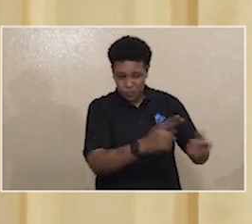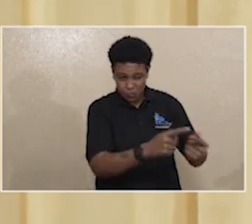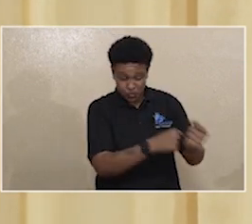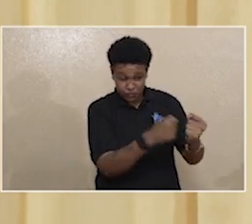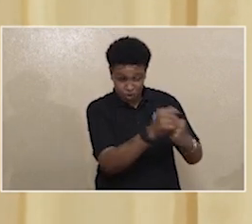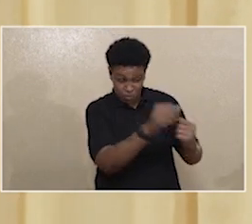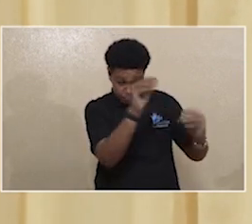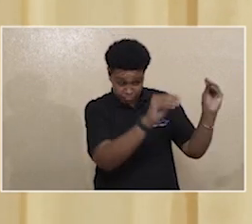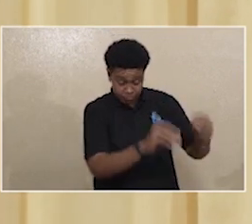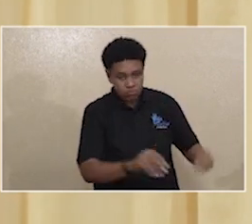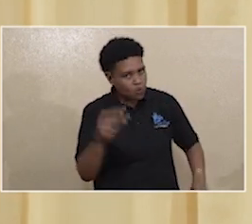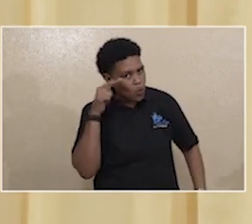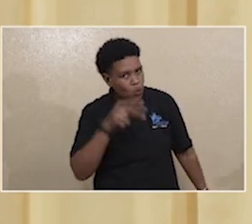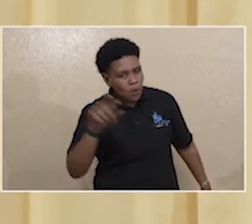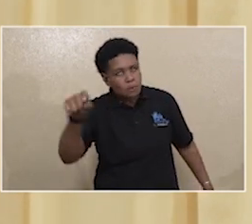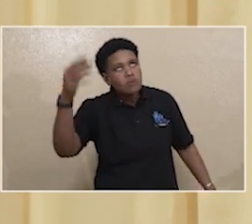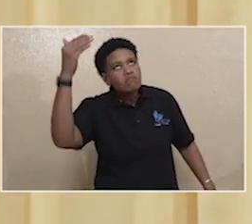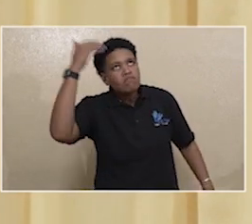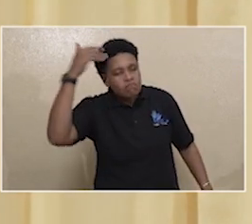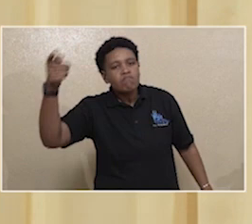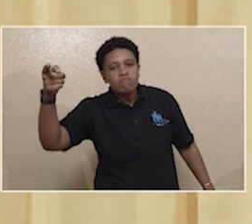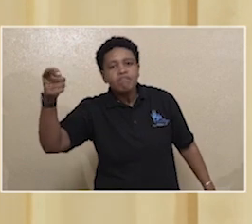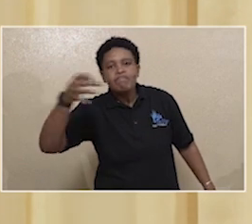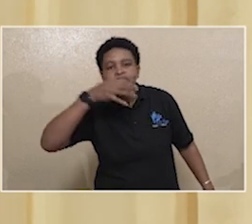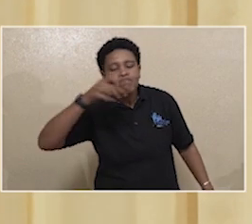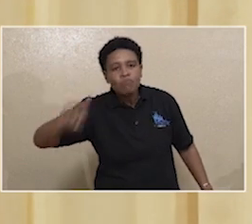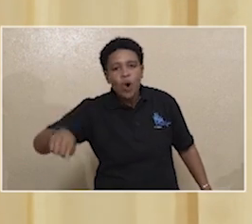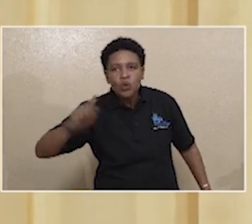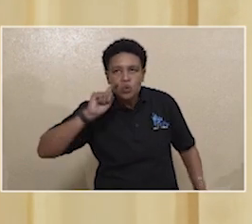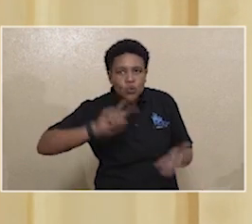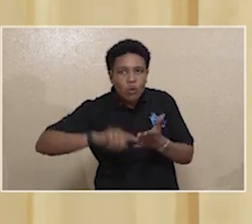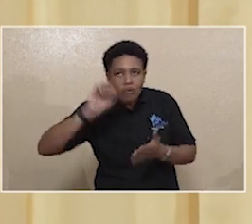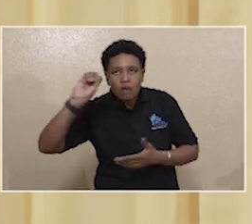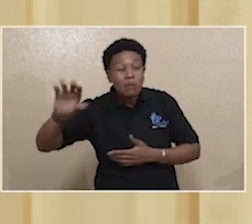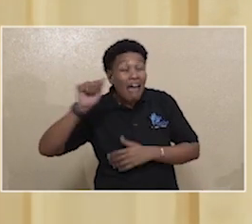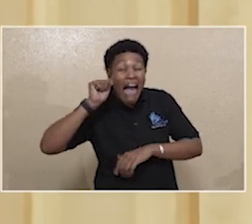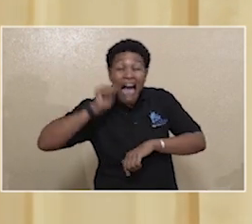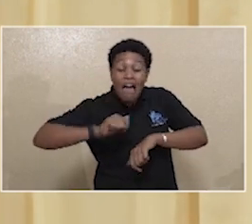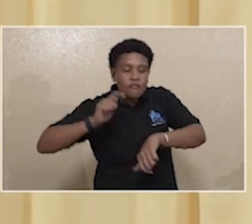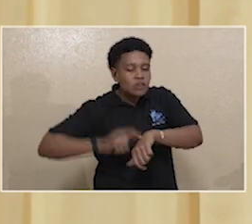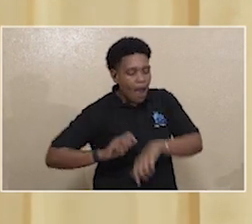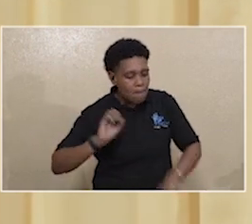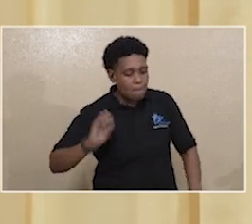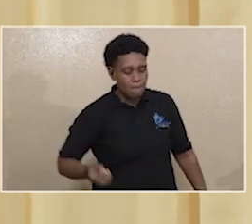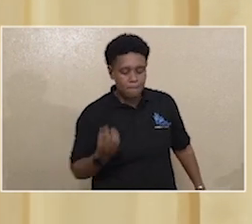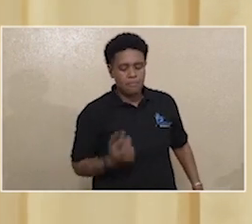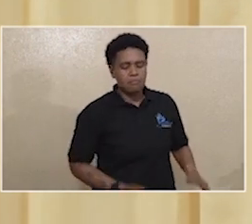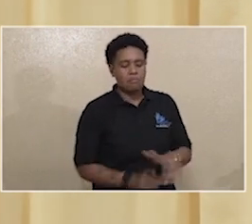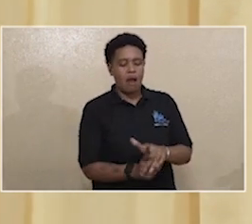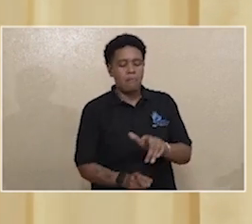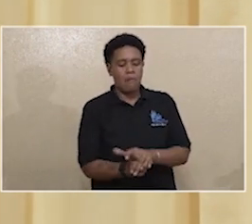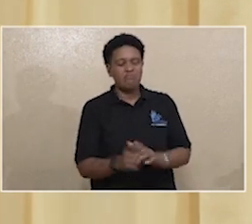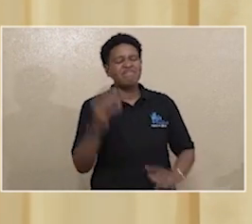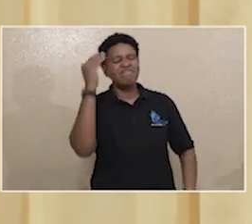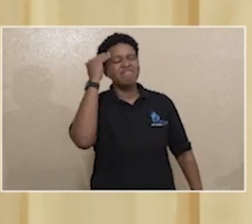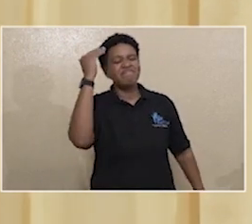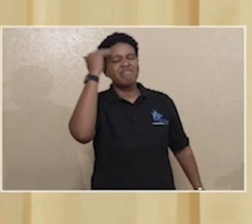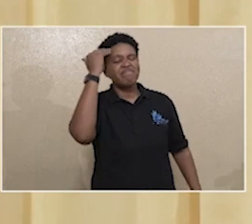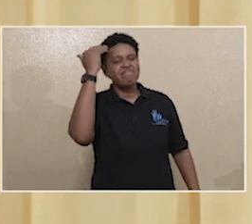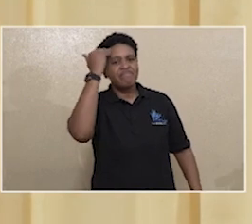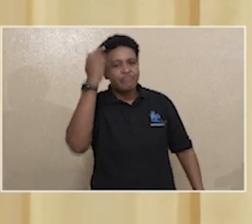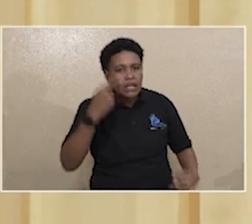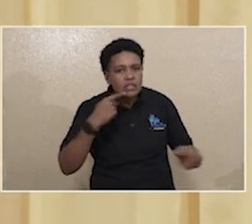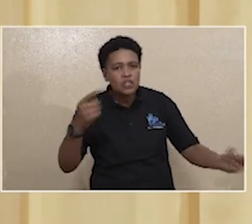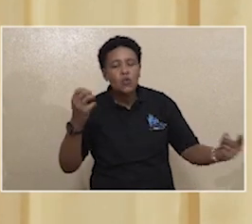framework that we're looking at and must be notified every time a disclosure or